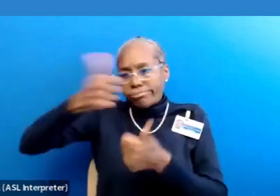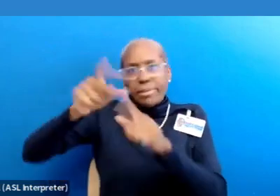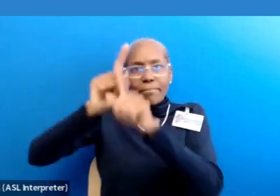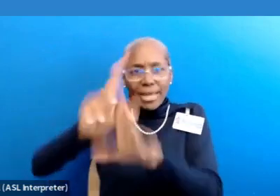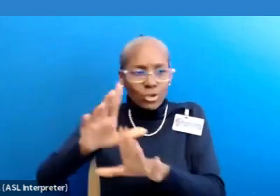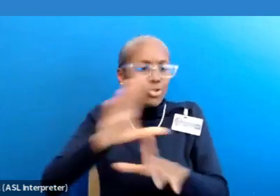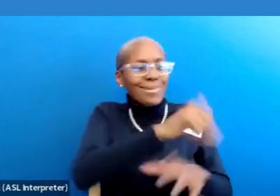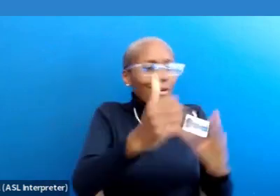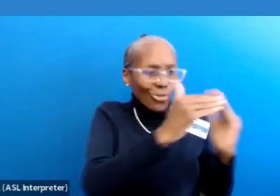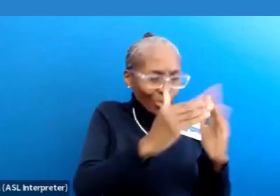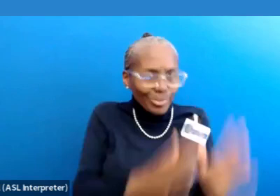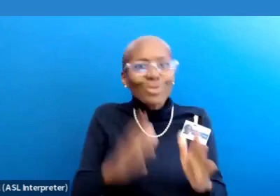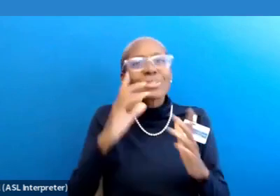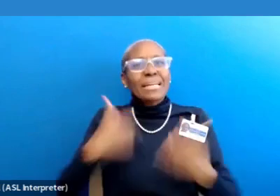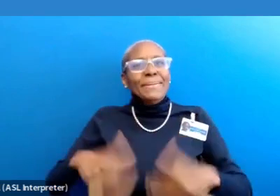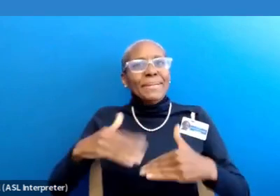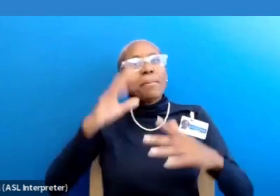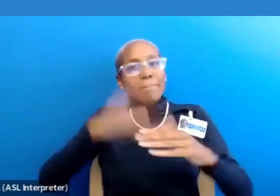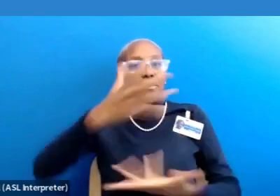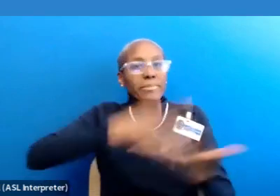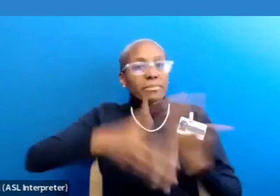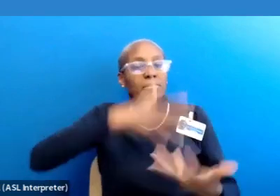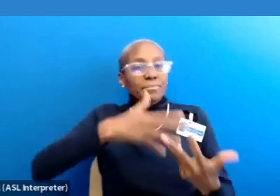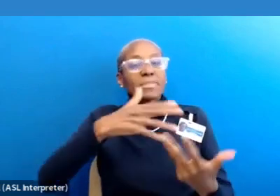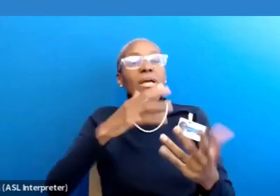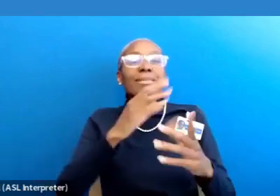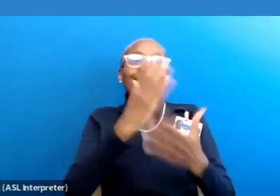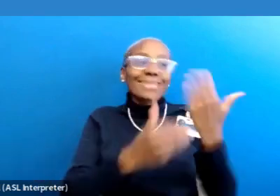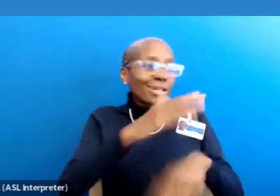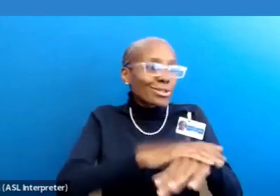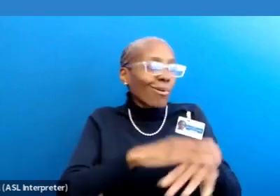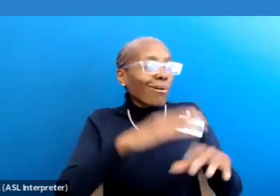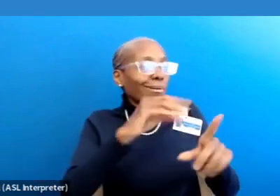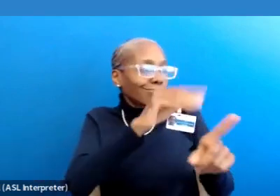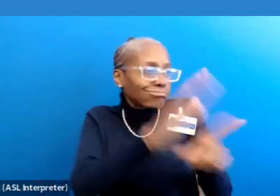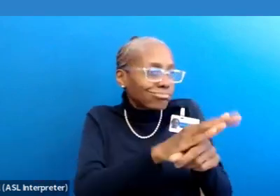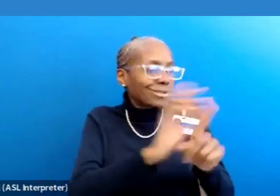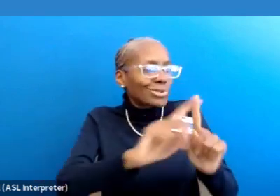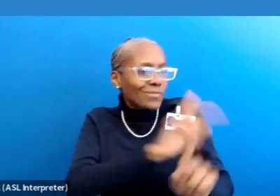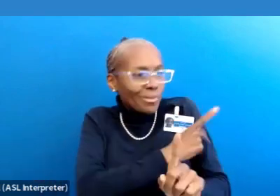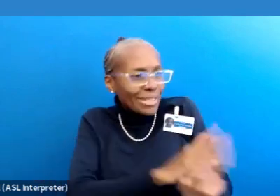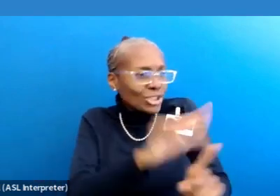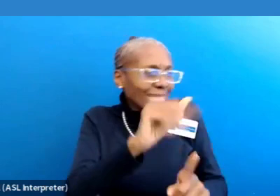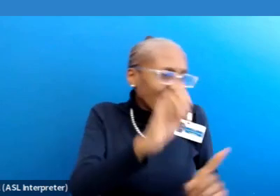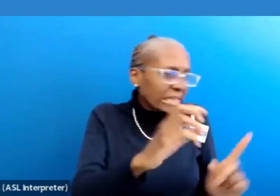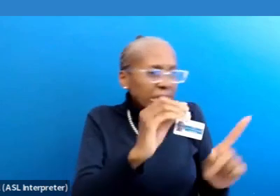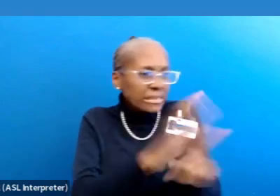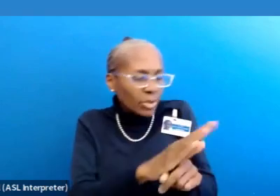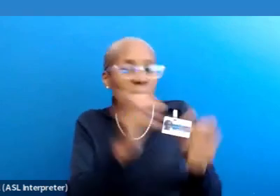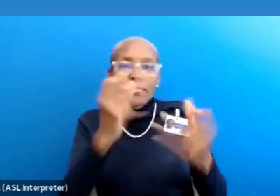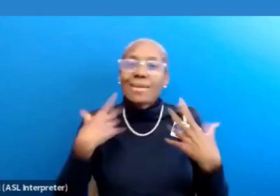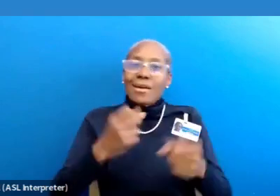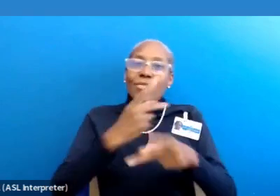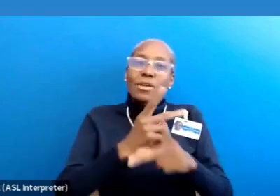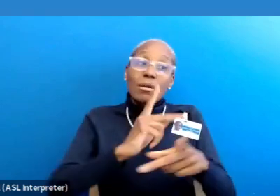These programs provide hands-on experience and exposure to diverse patient cases. Many healthcare professions